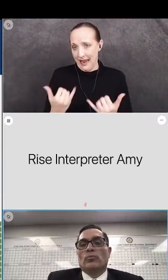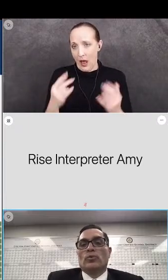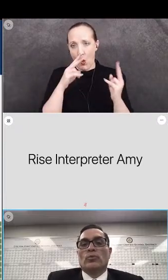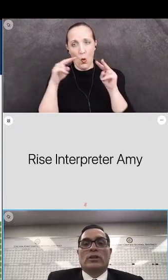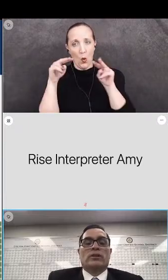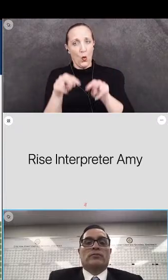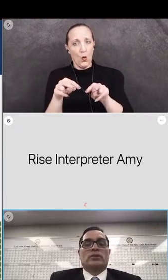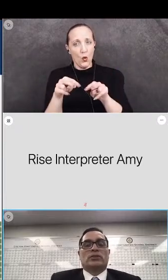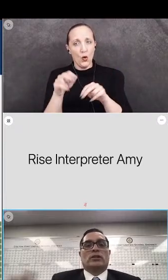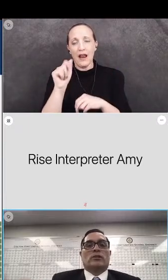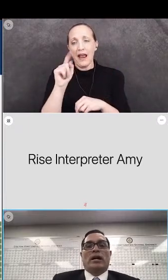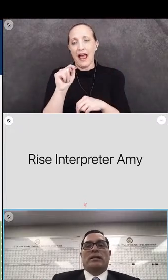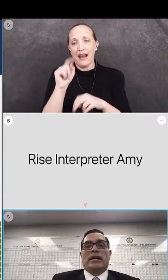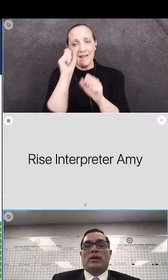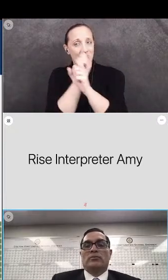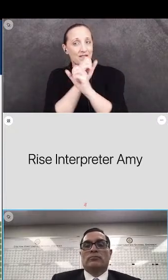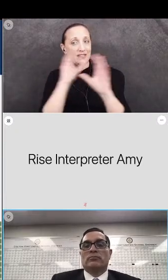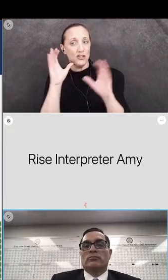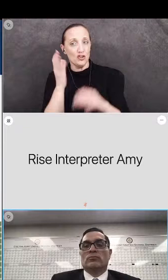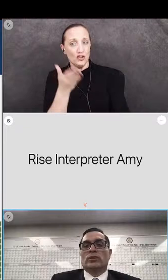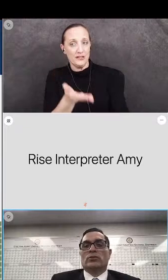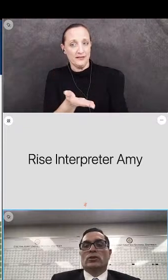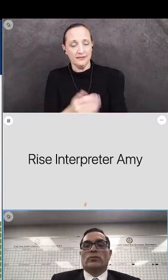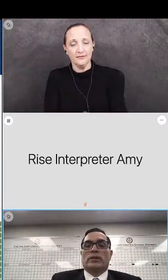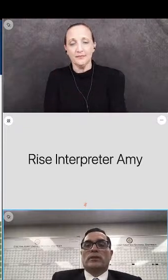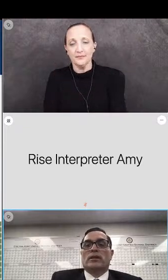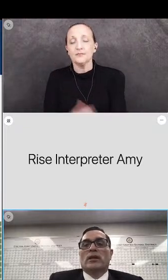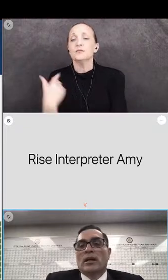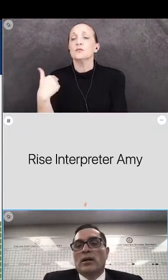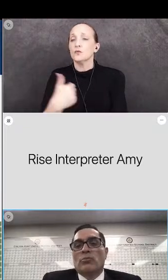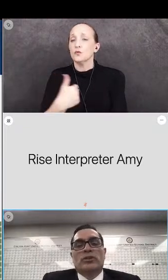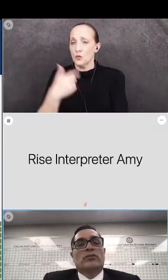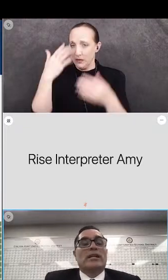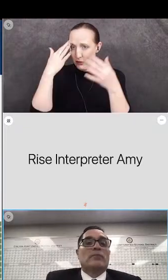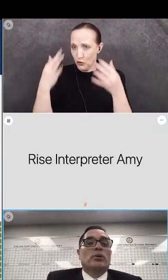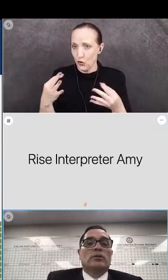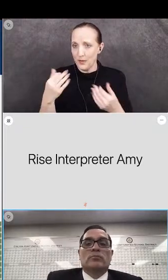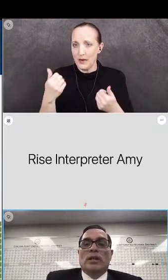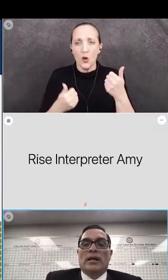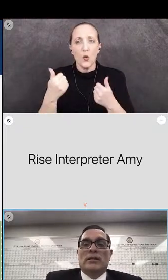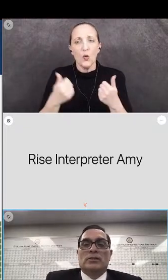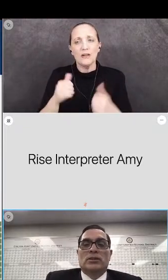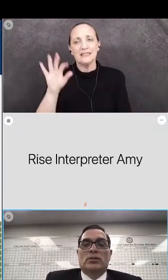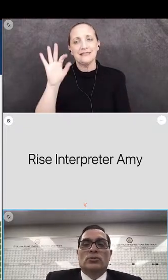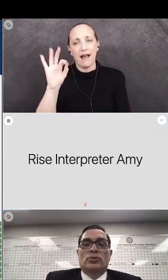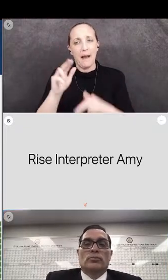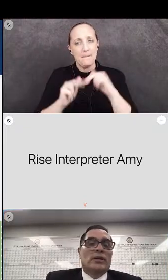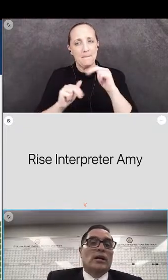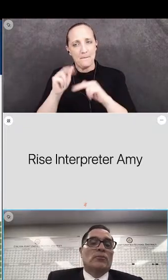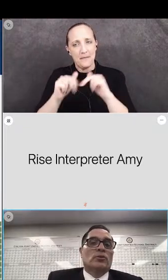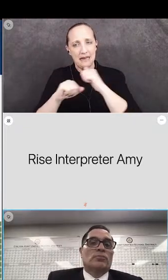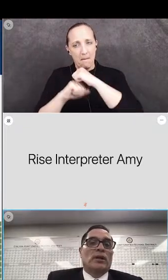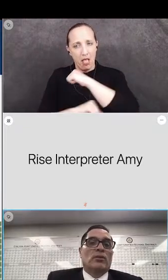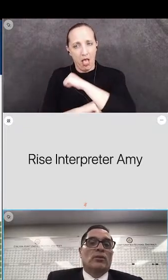with the vision in mind now, we determine which of the nine building blocks should become those priority